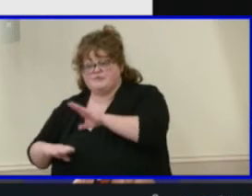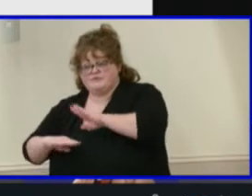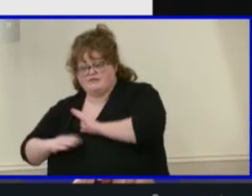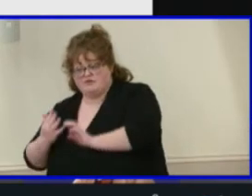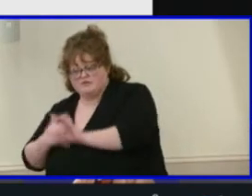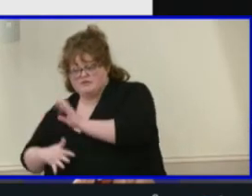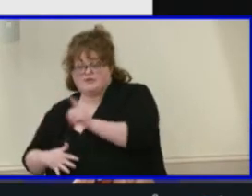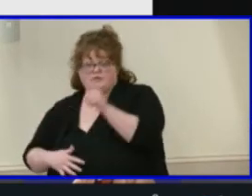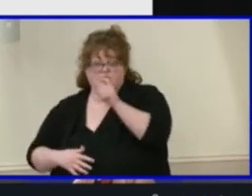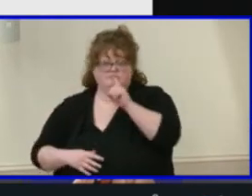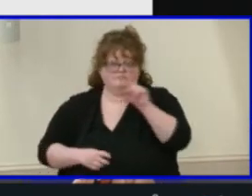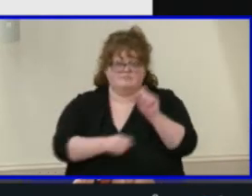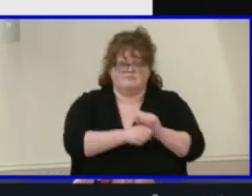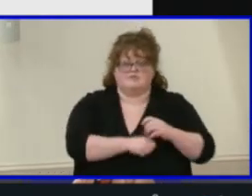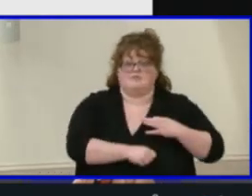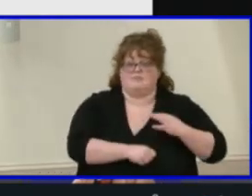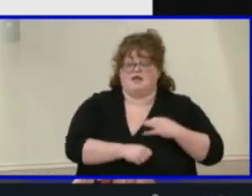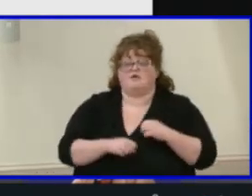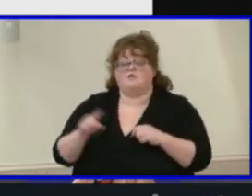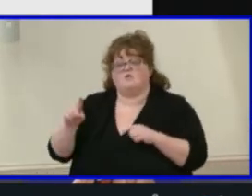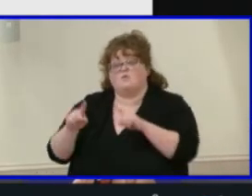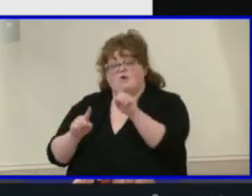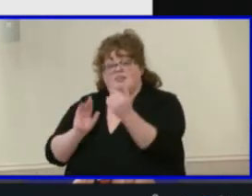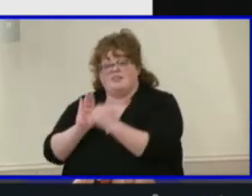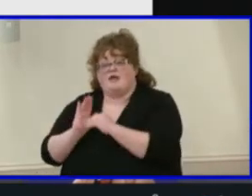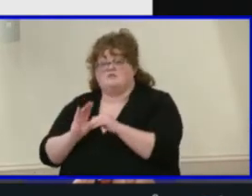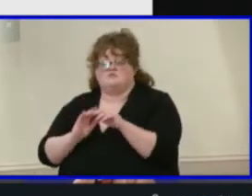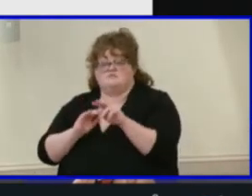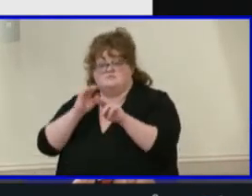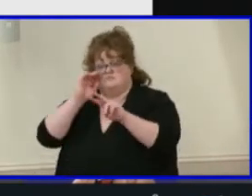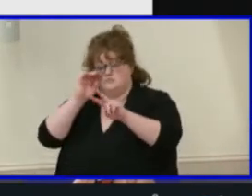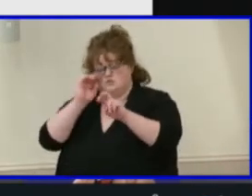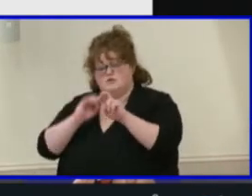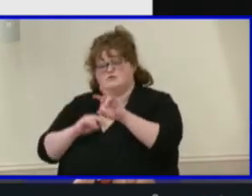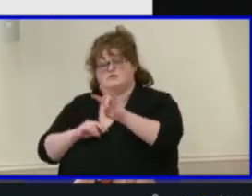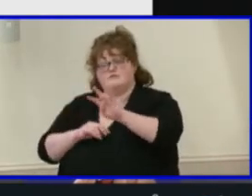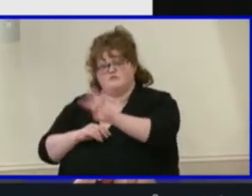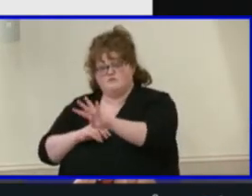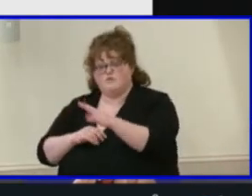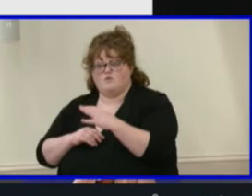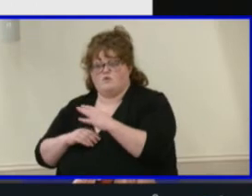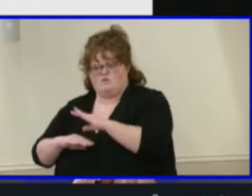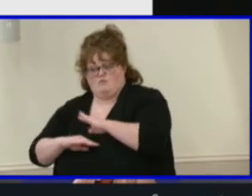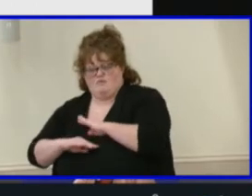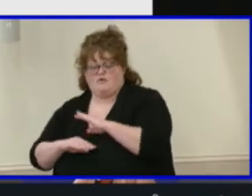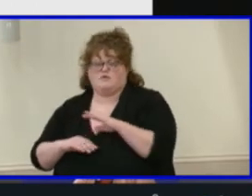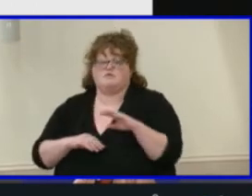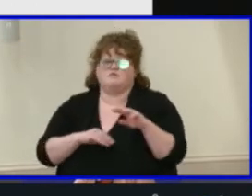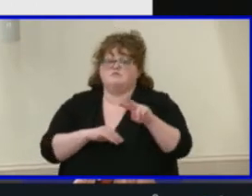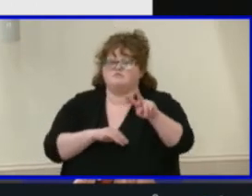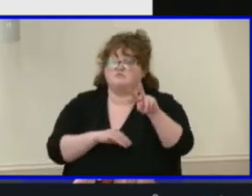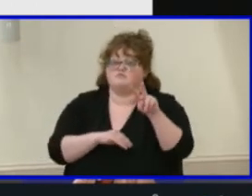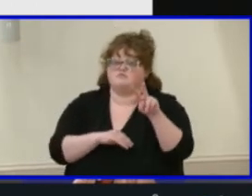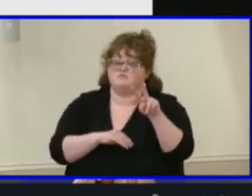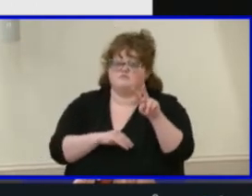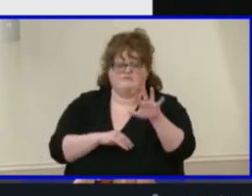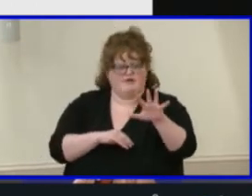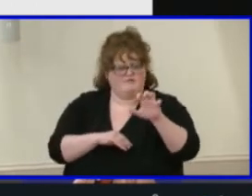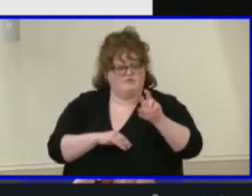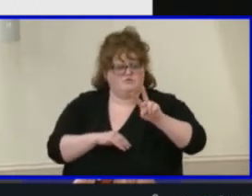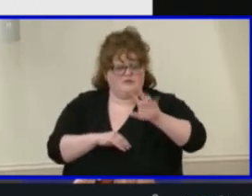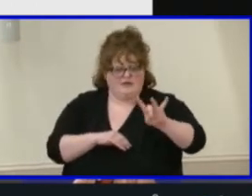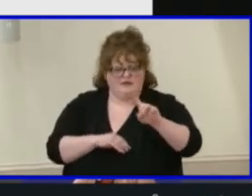1,274 students were eligible to apply. 528 students applied to Maggie L. Walker